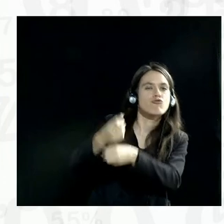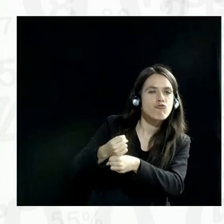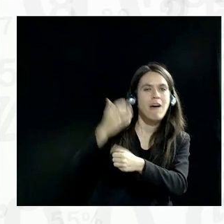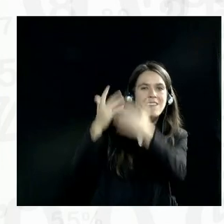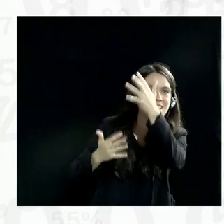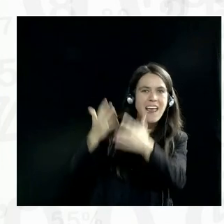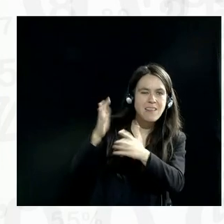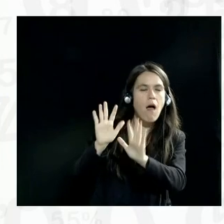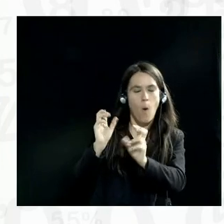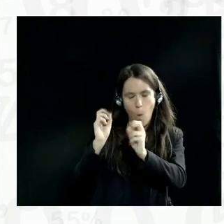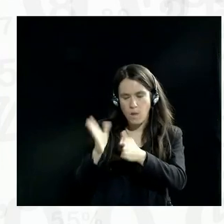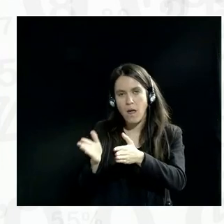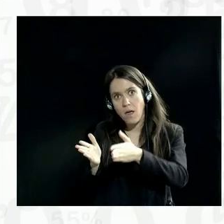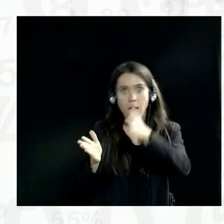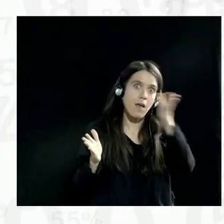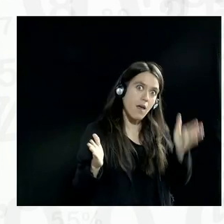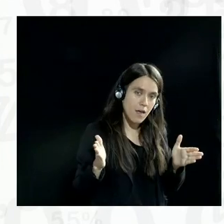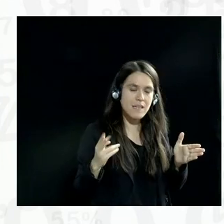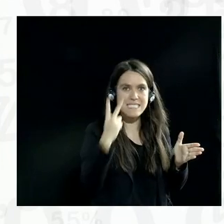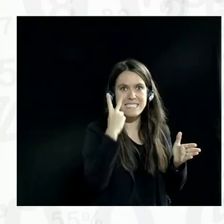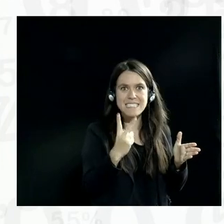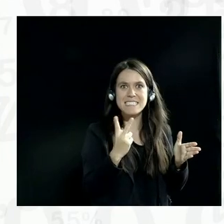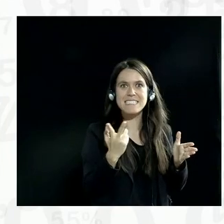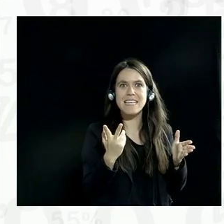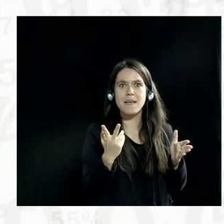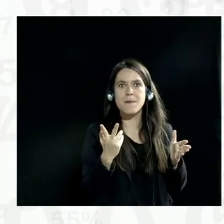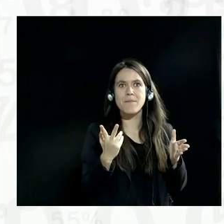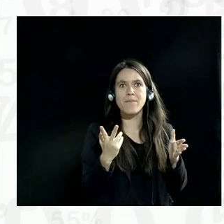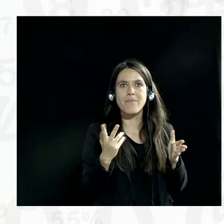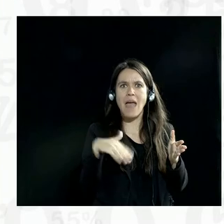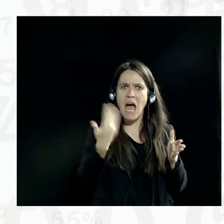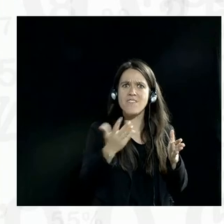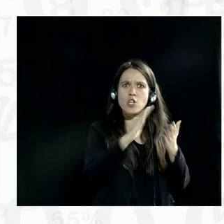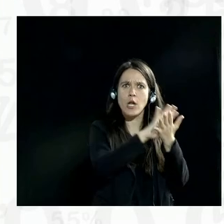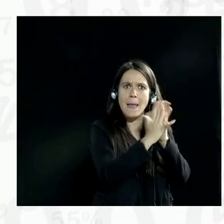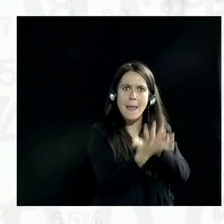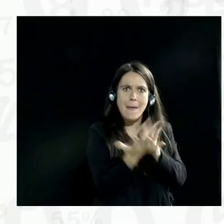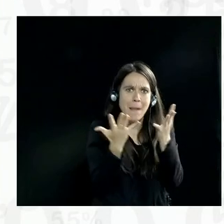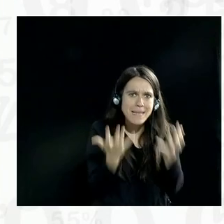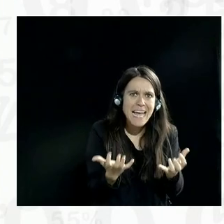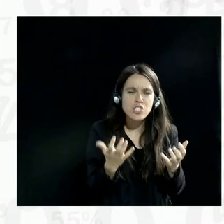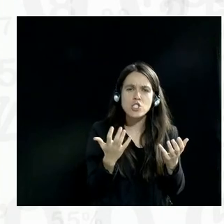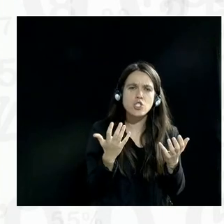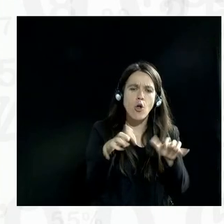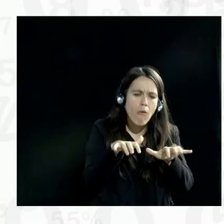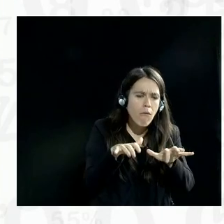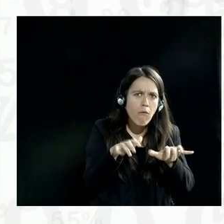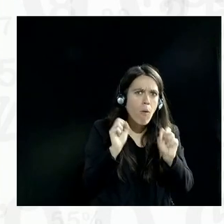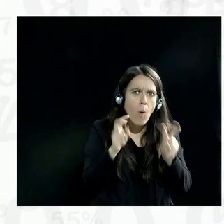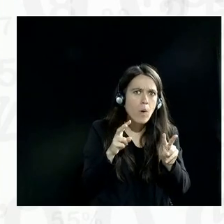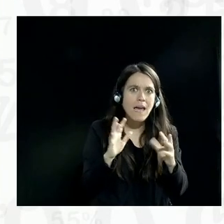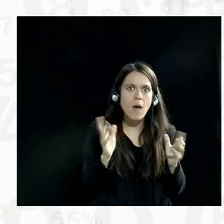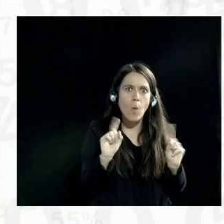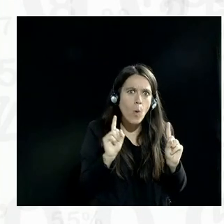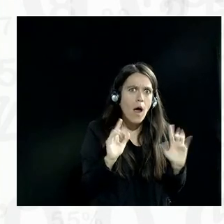the people, but trusting the implementation software behind what we use and where we gather the